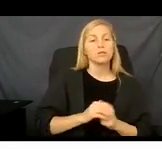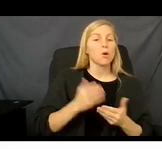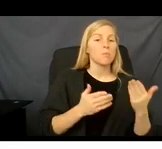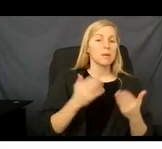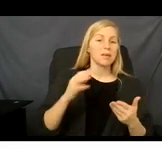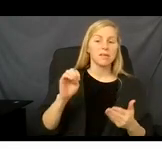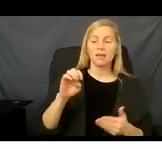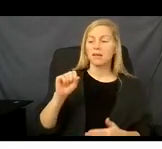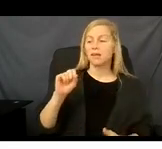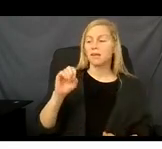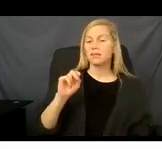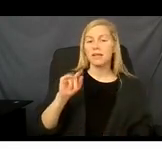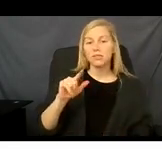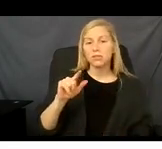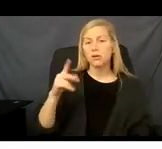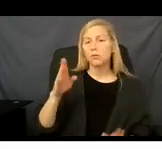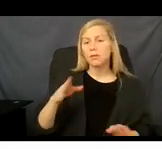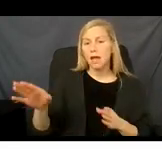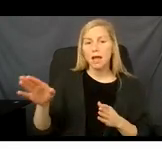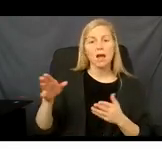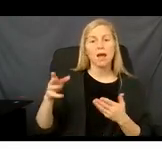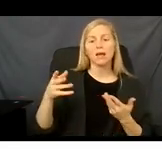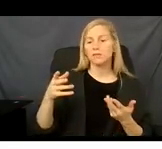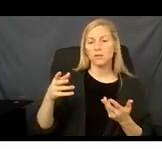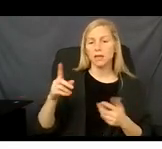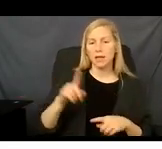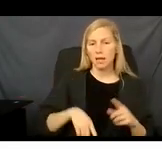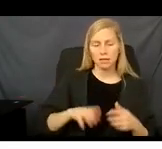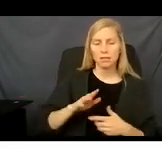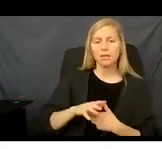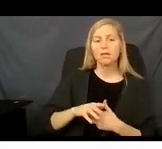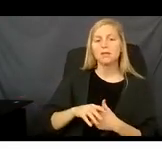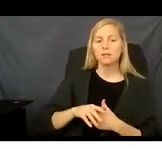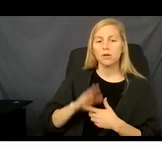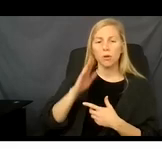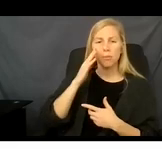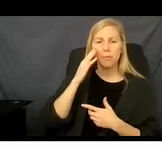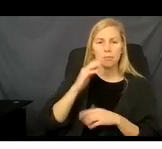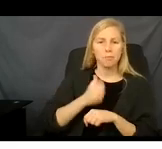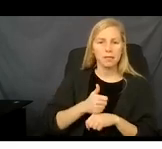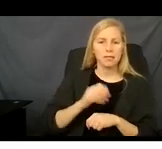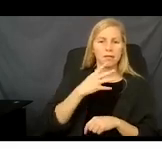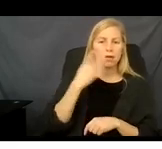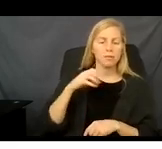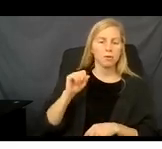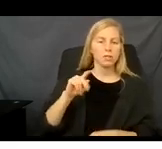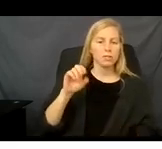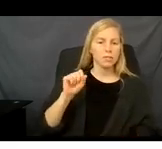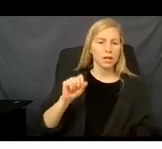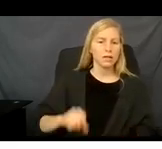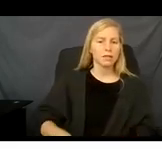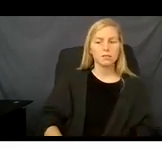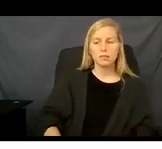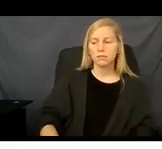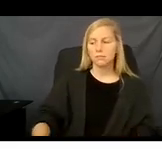premium tax credits based on their immigration status, and their income is above the limit for Medicaid, then they won't be eligible for any